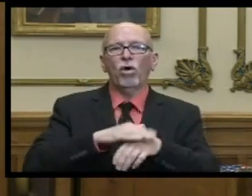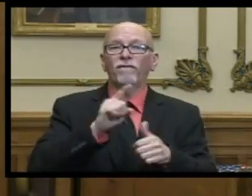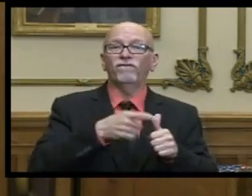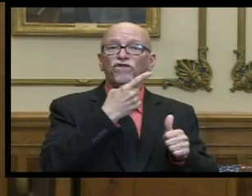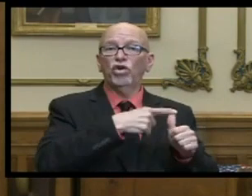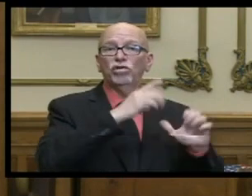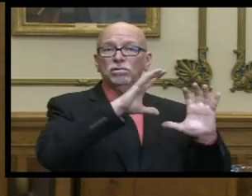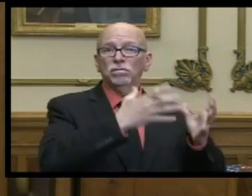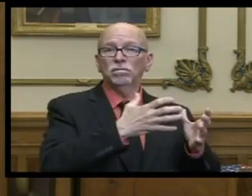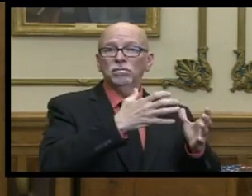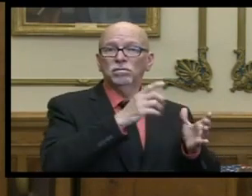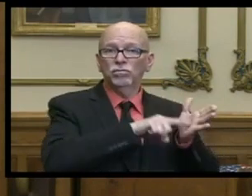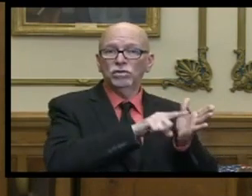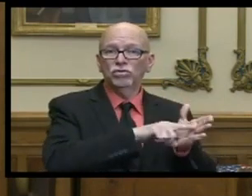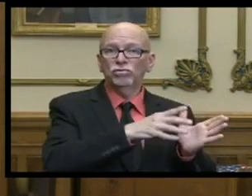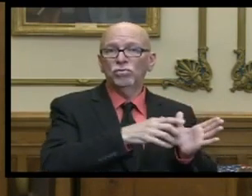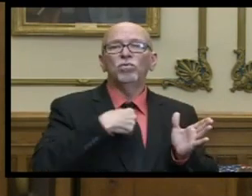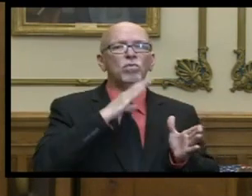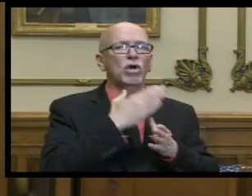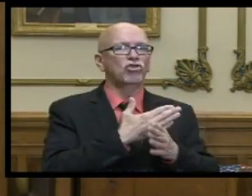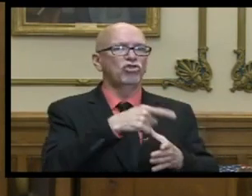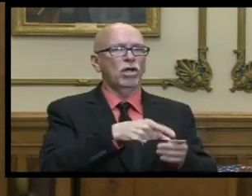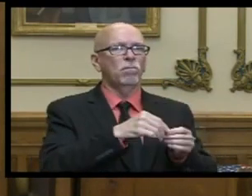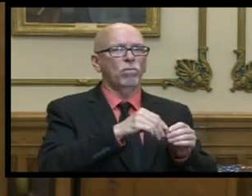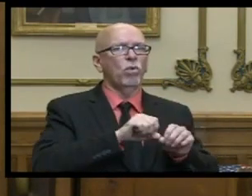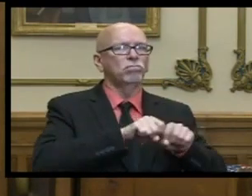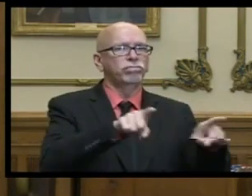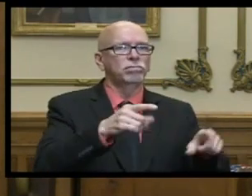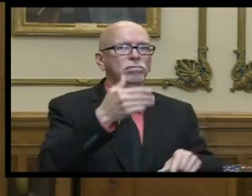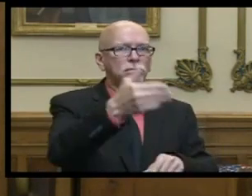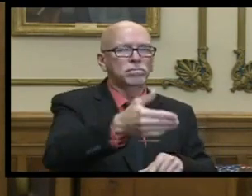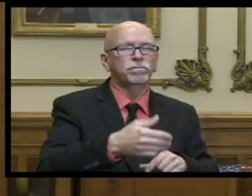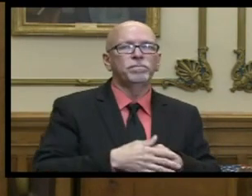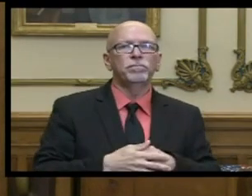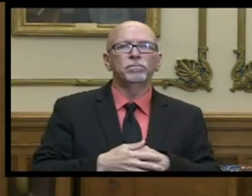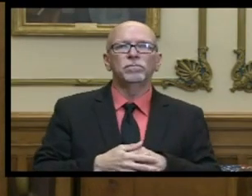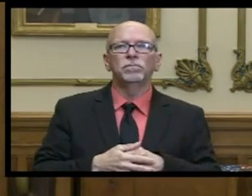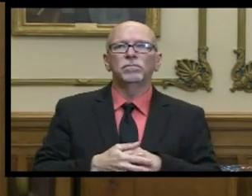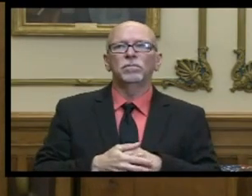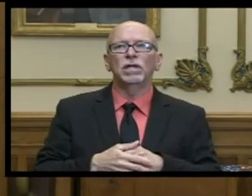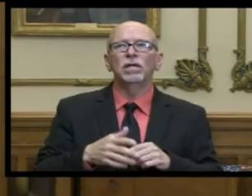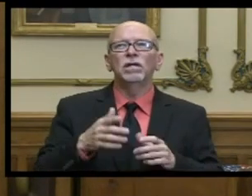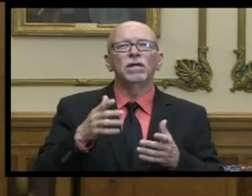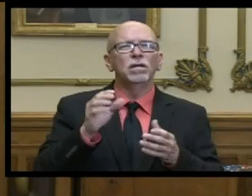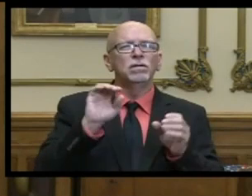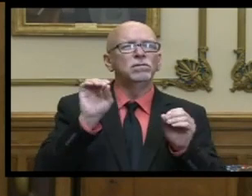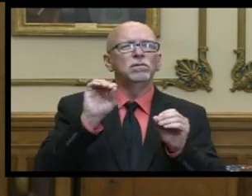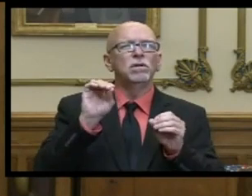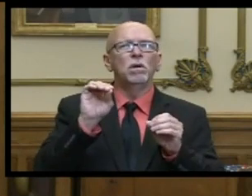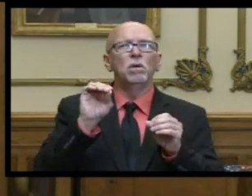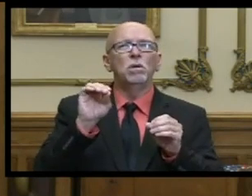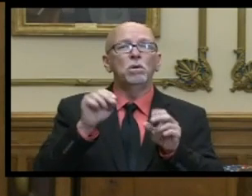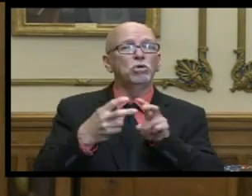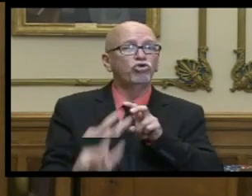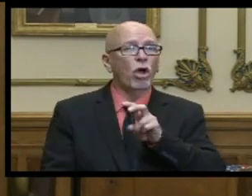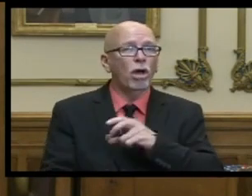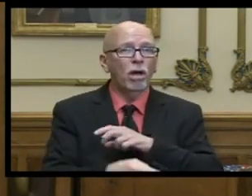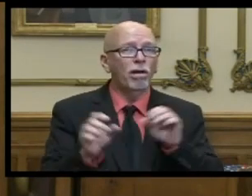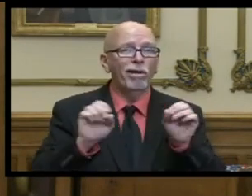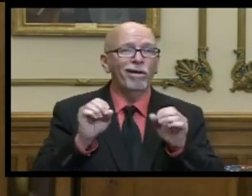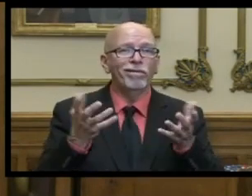data and we will soon be sharing those as well i don't think there will be anything particularly shocking there